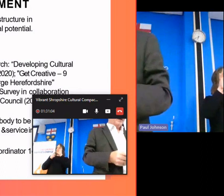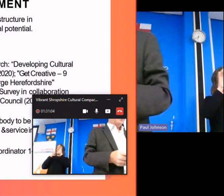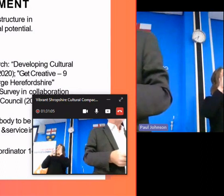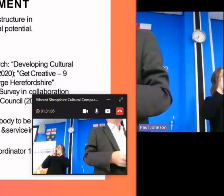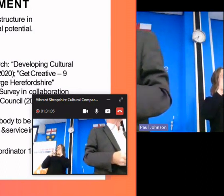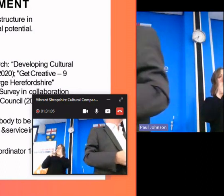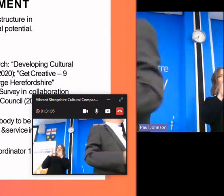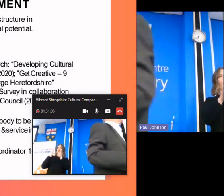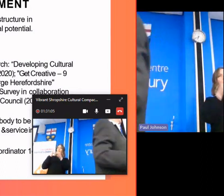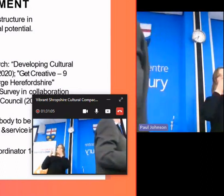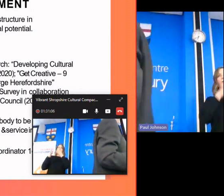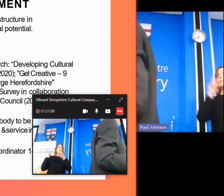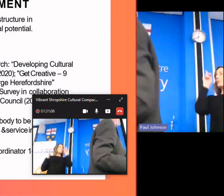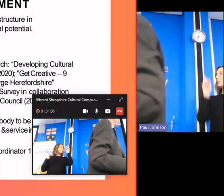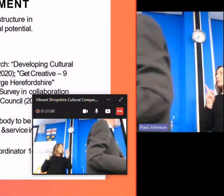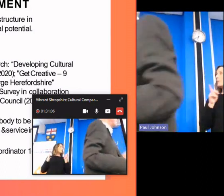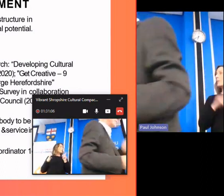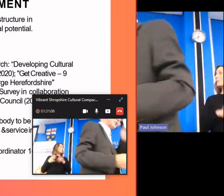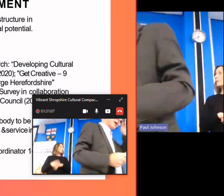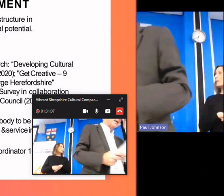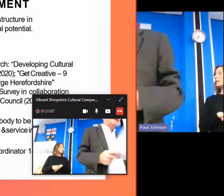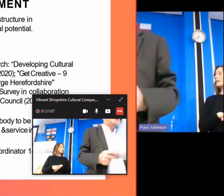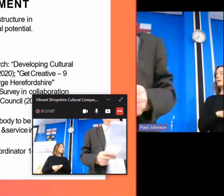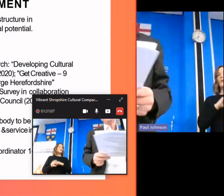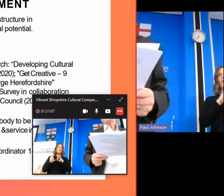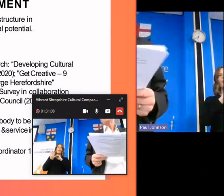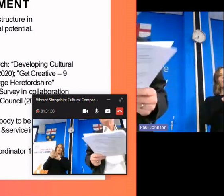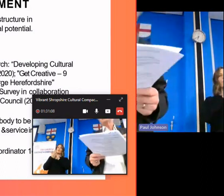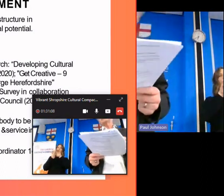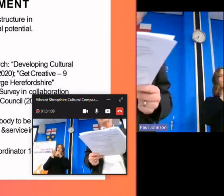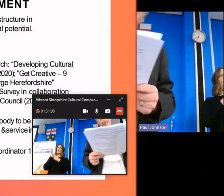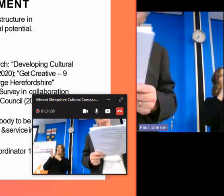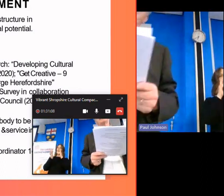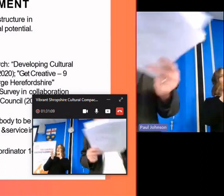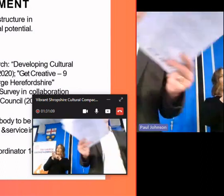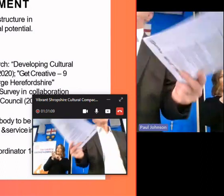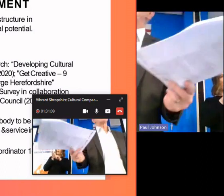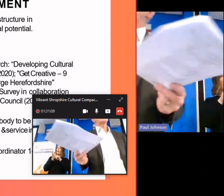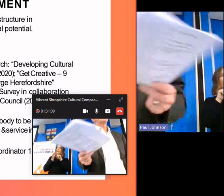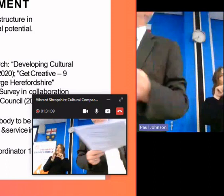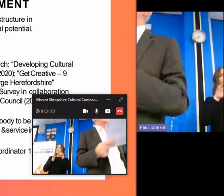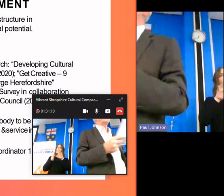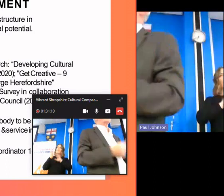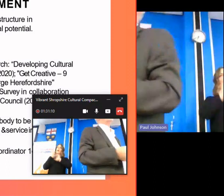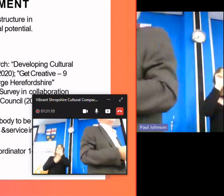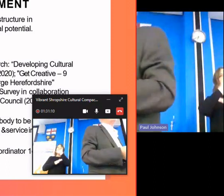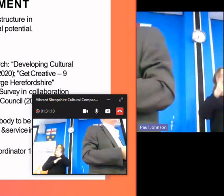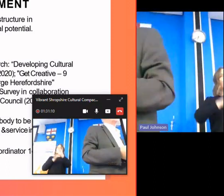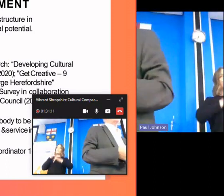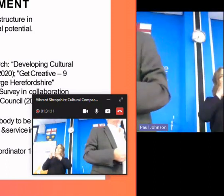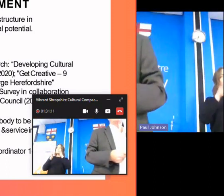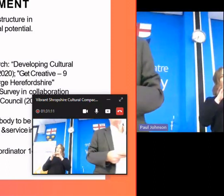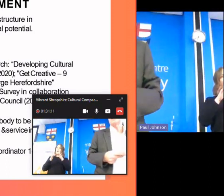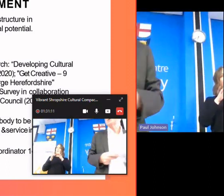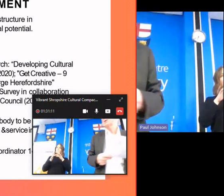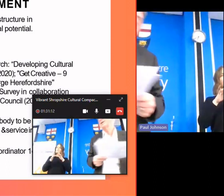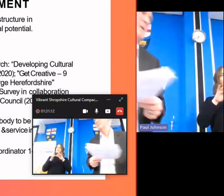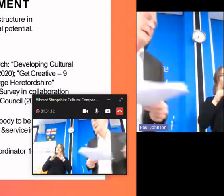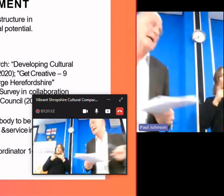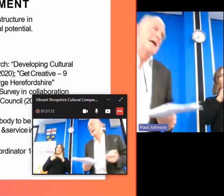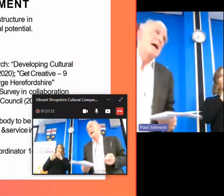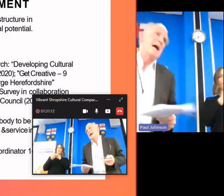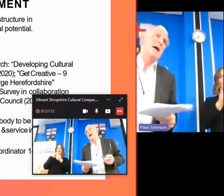a few things here the um so the shire is uh the culture website for um for the